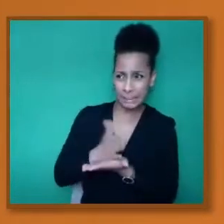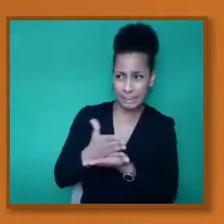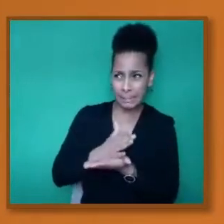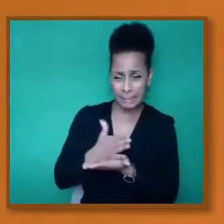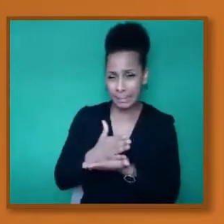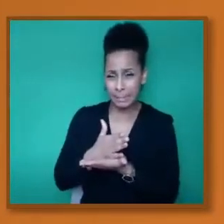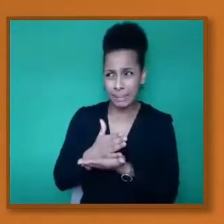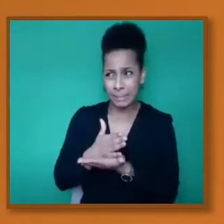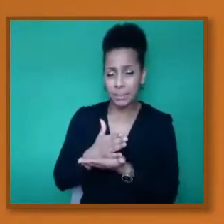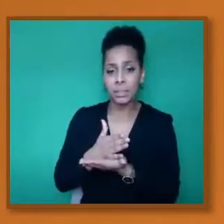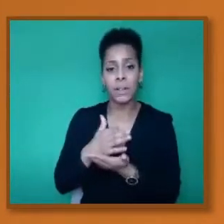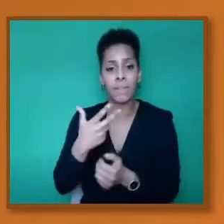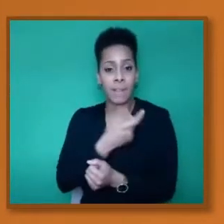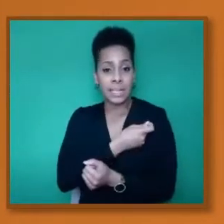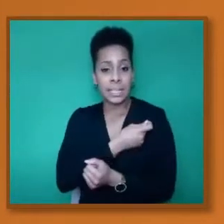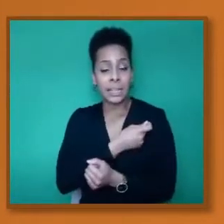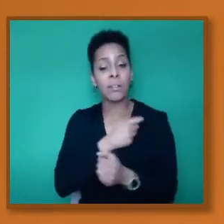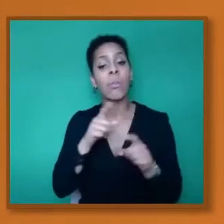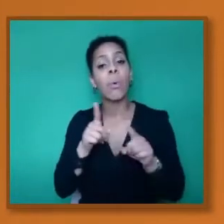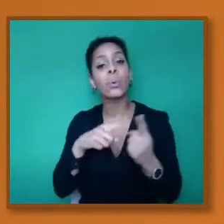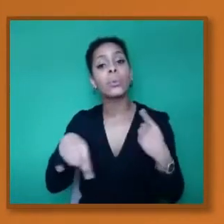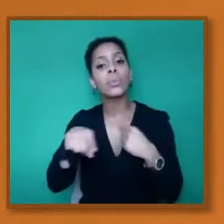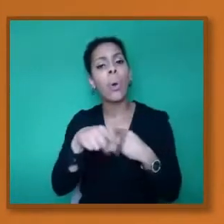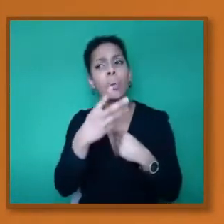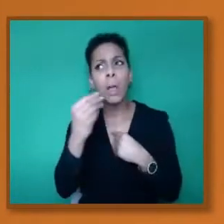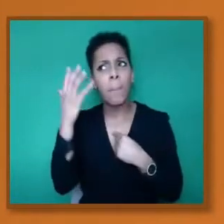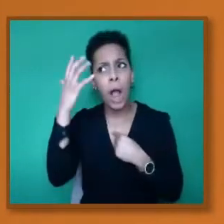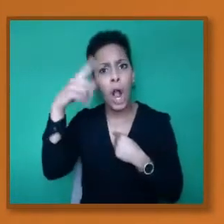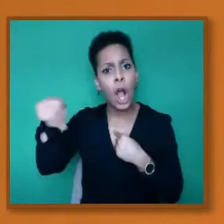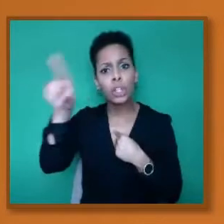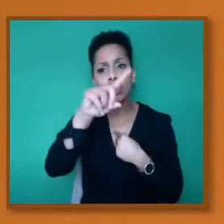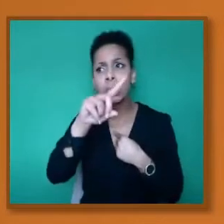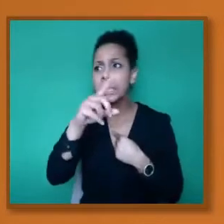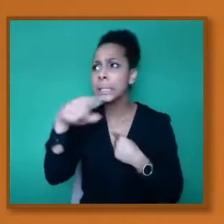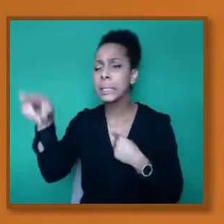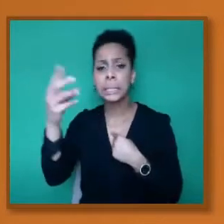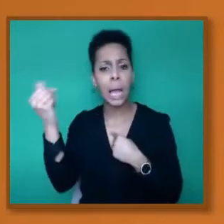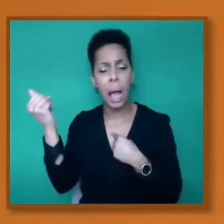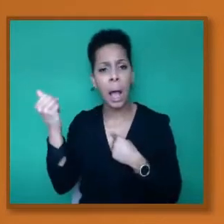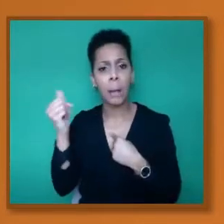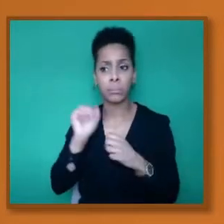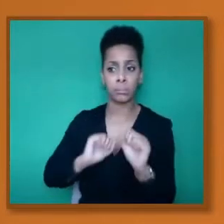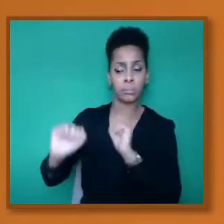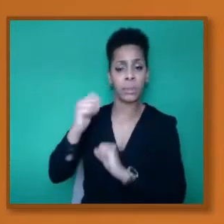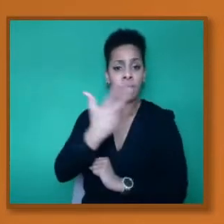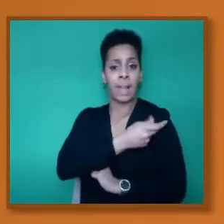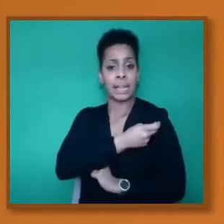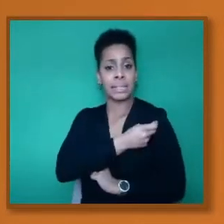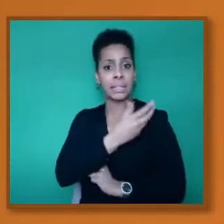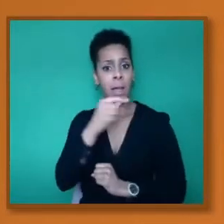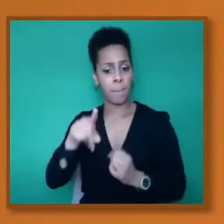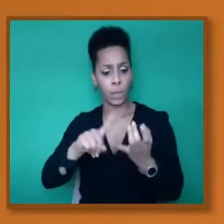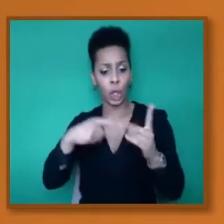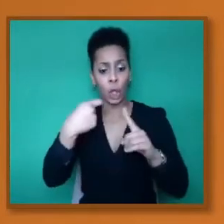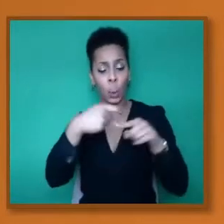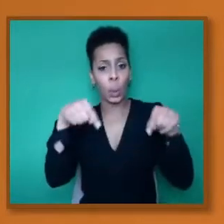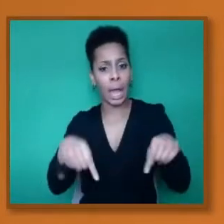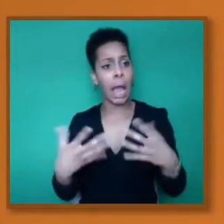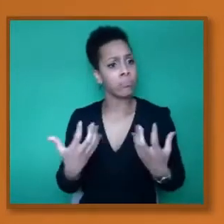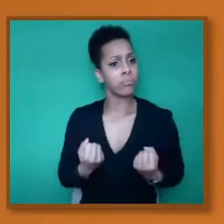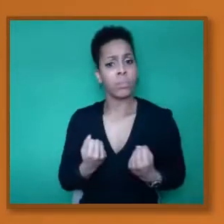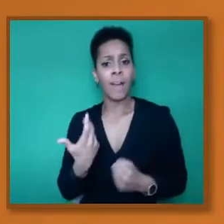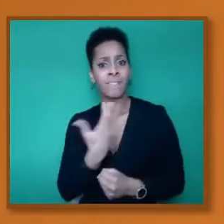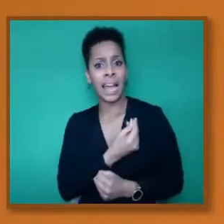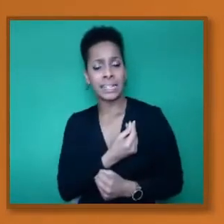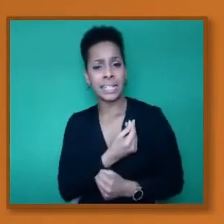countries and high take up in some countries like the UK. And people are just waiting